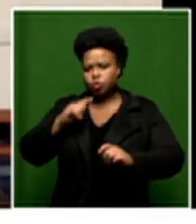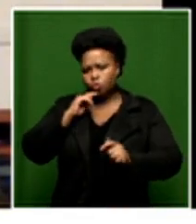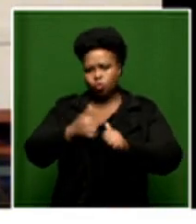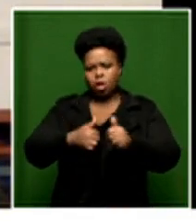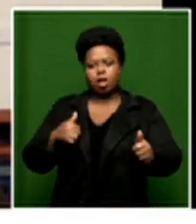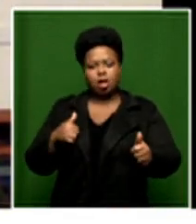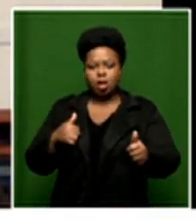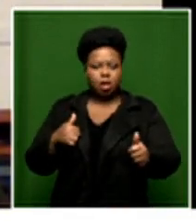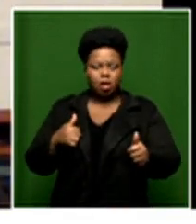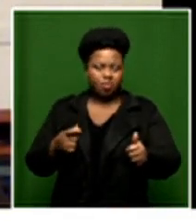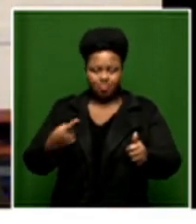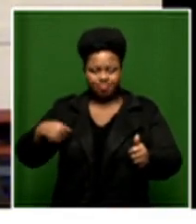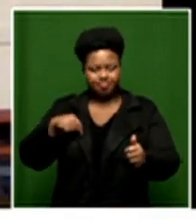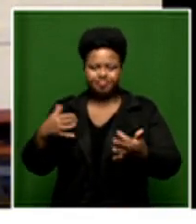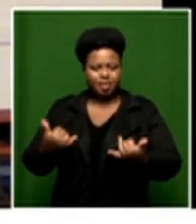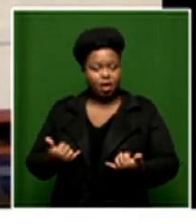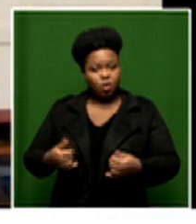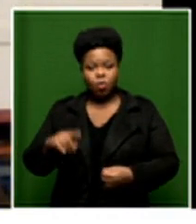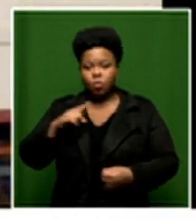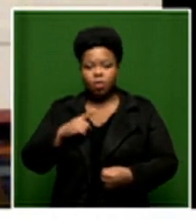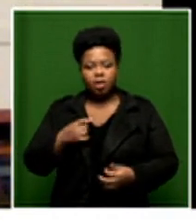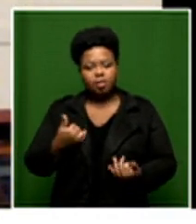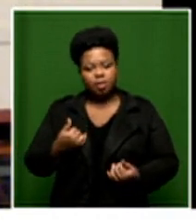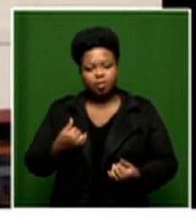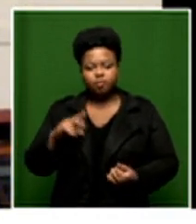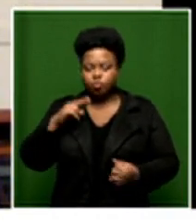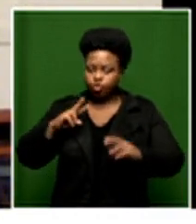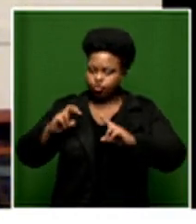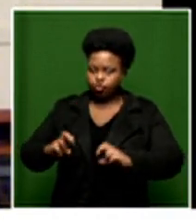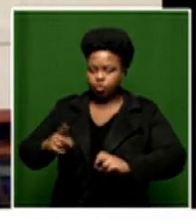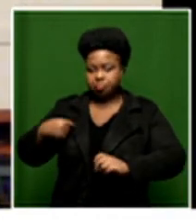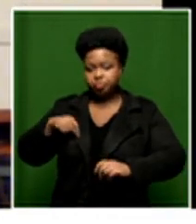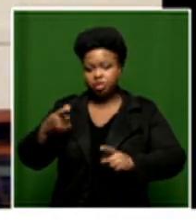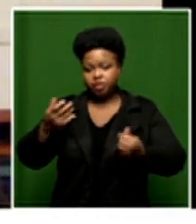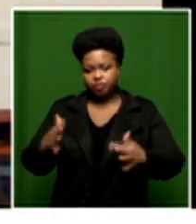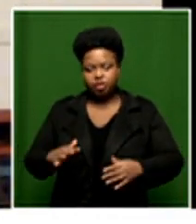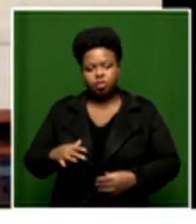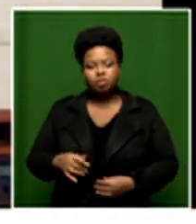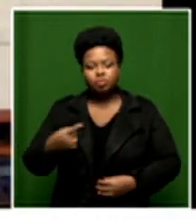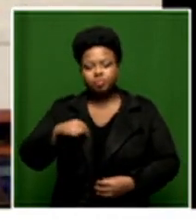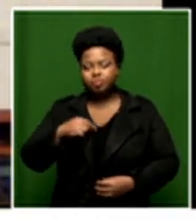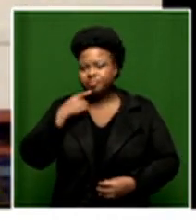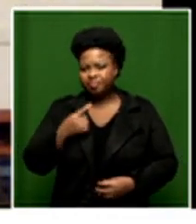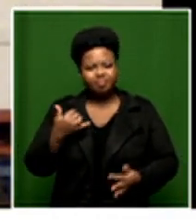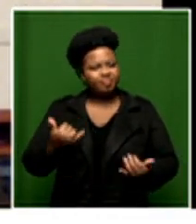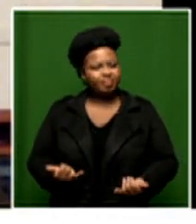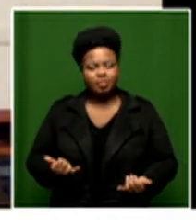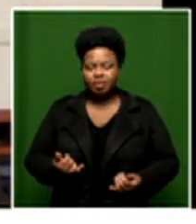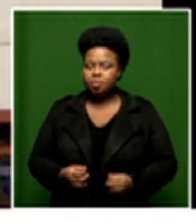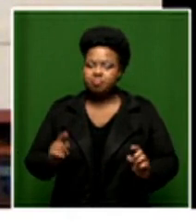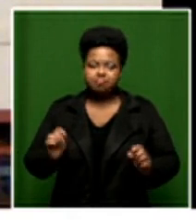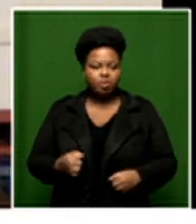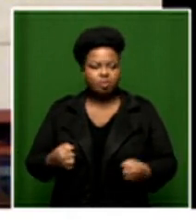in the place um i guess the the perspective that we hold from the research that we've done is that there's no way to be able to